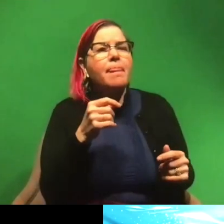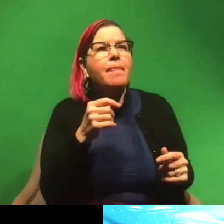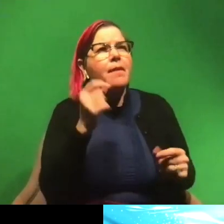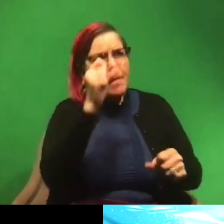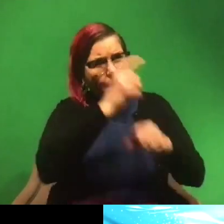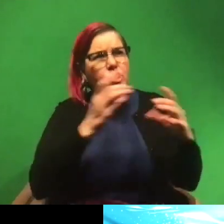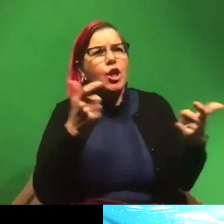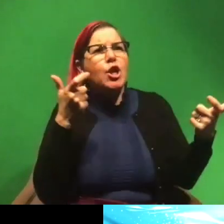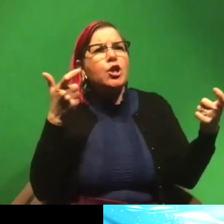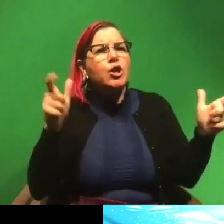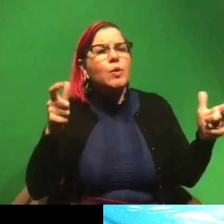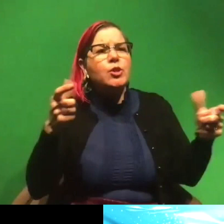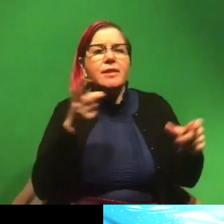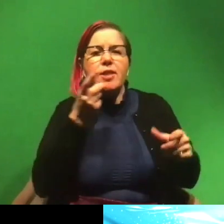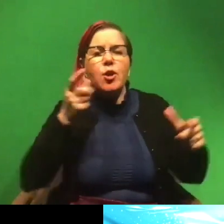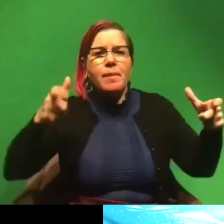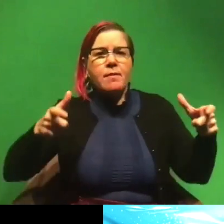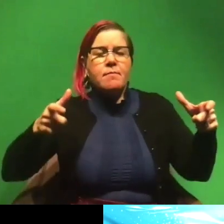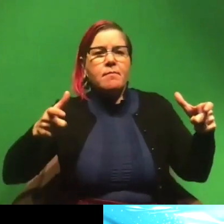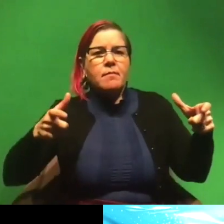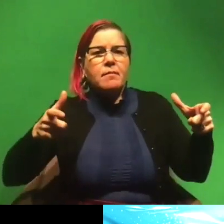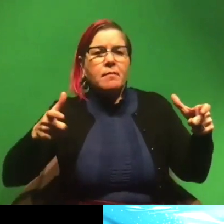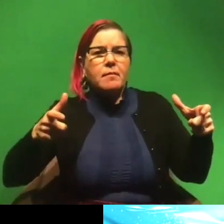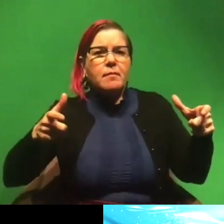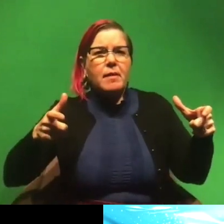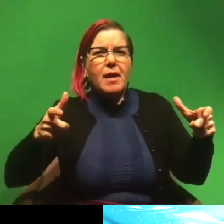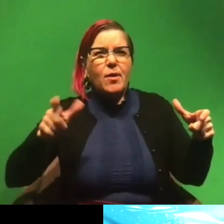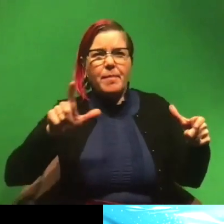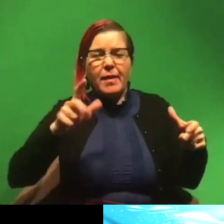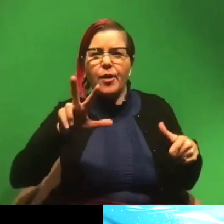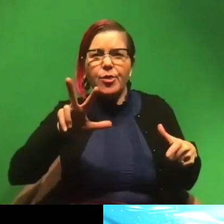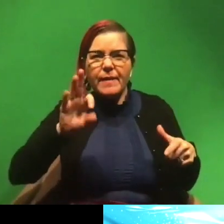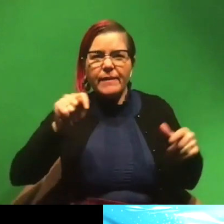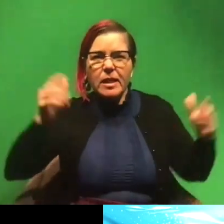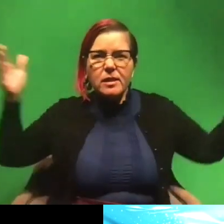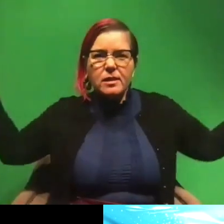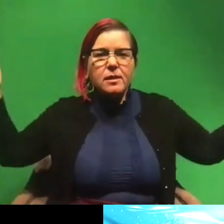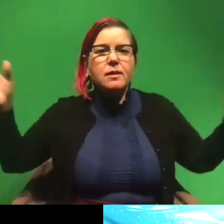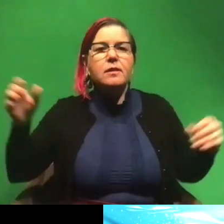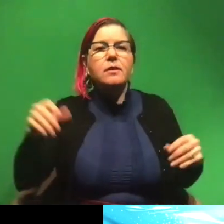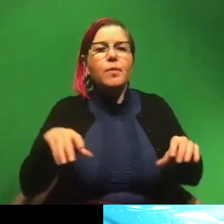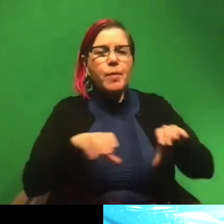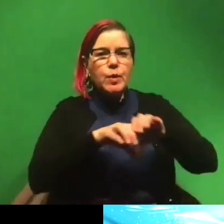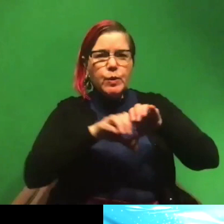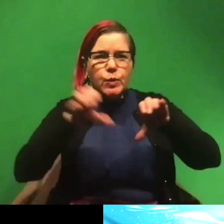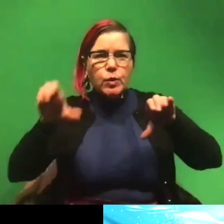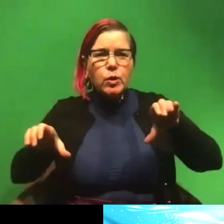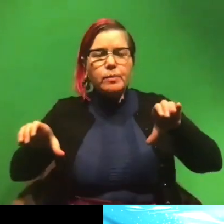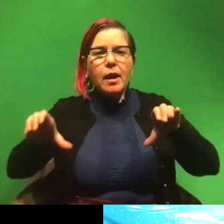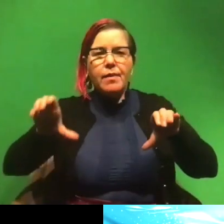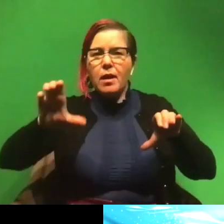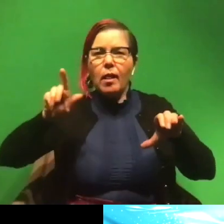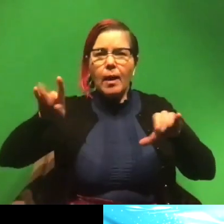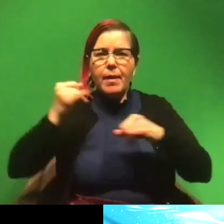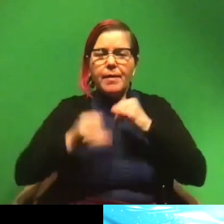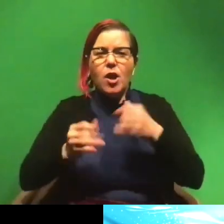huge dinner plate that's like, I don't know, three feet across with like a tube and then a club at the end. And they're all